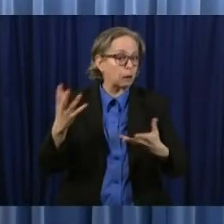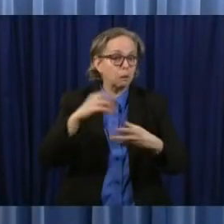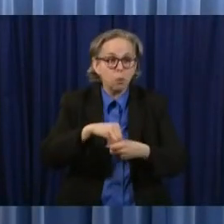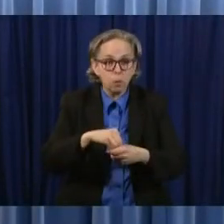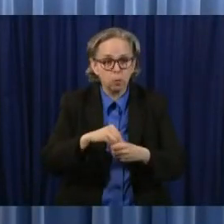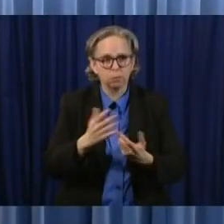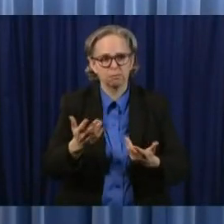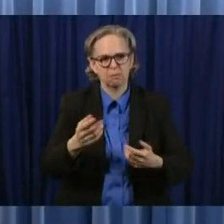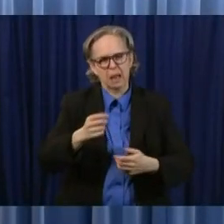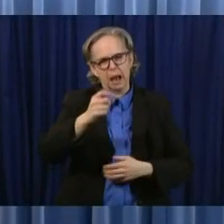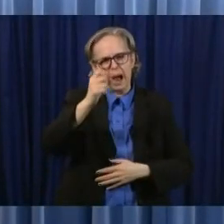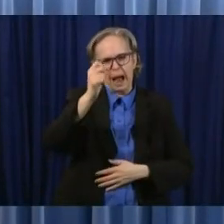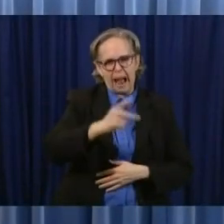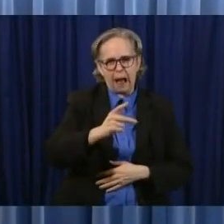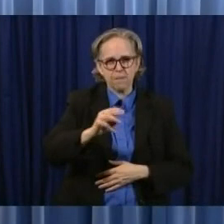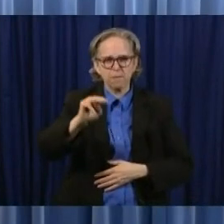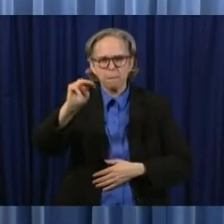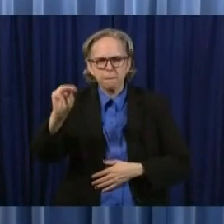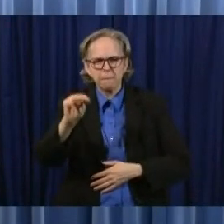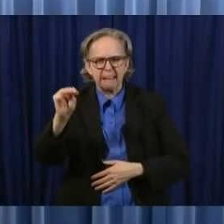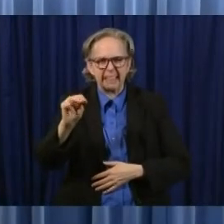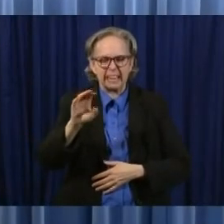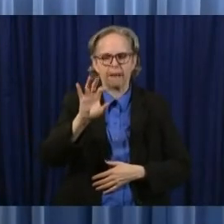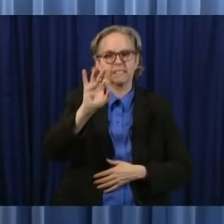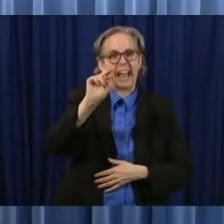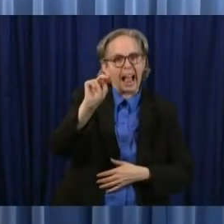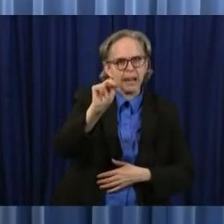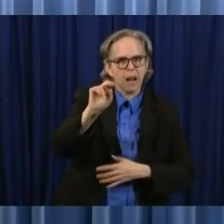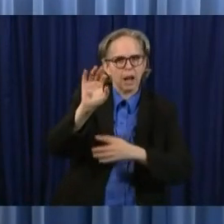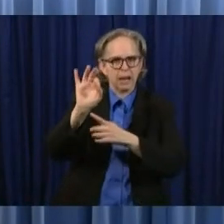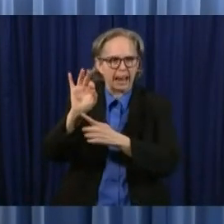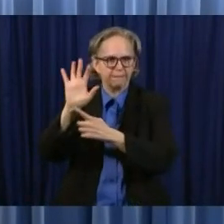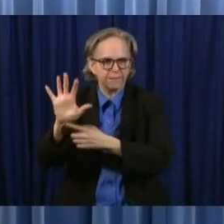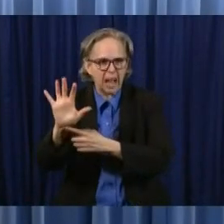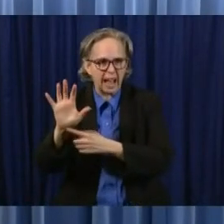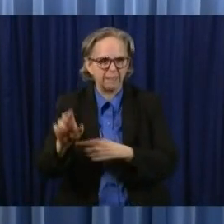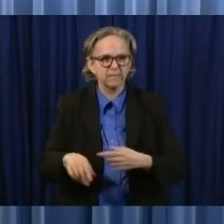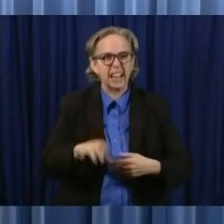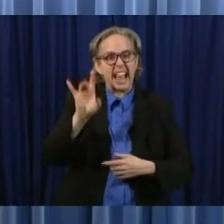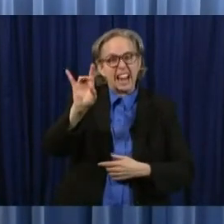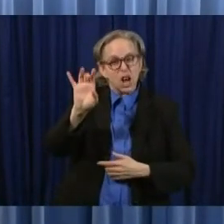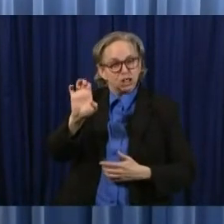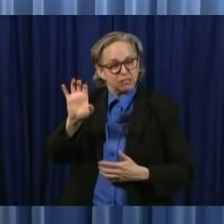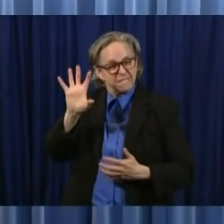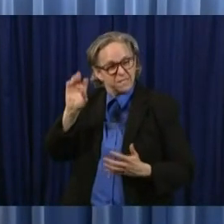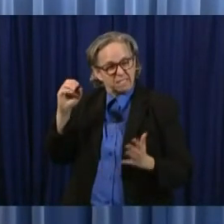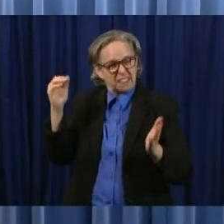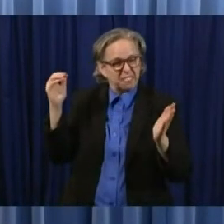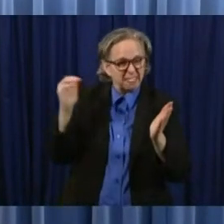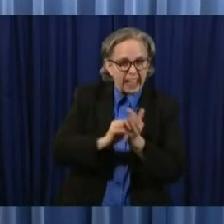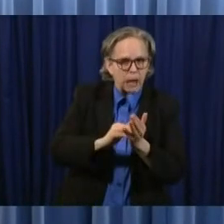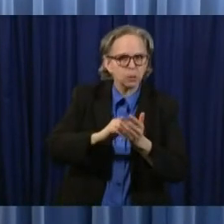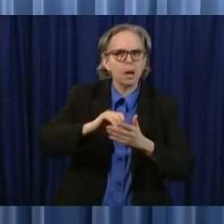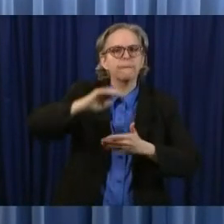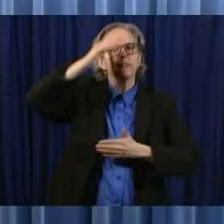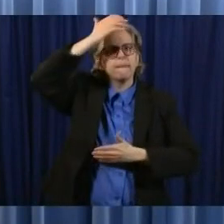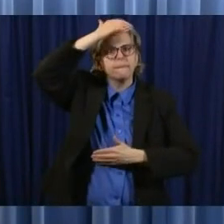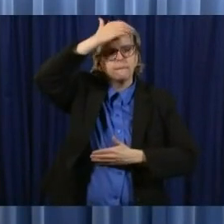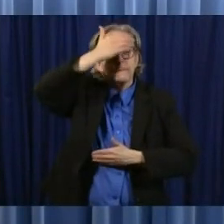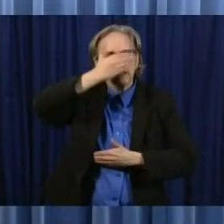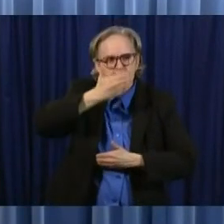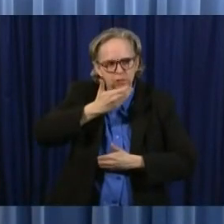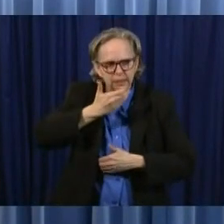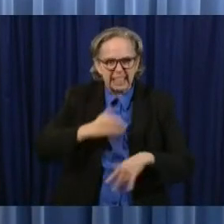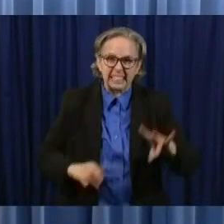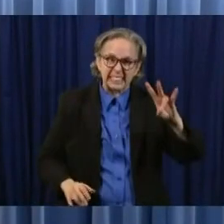a million n95 masks 850,000 face shields 750,000 surgical type masks